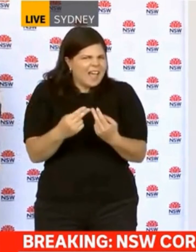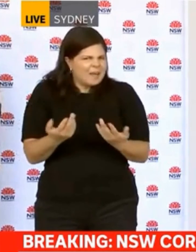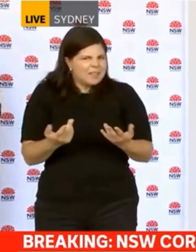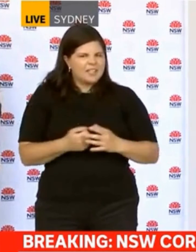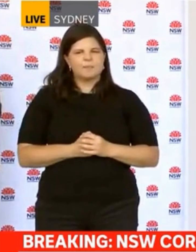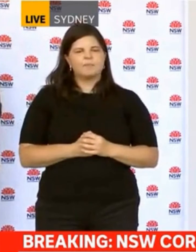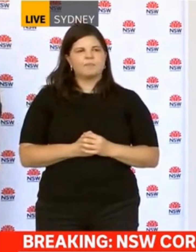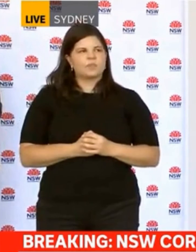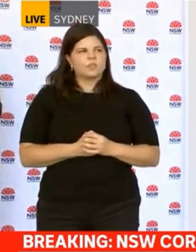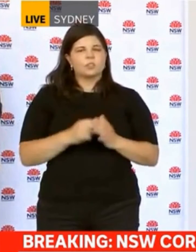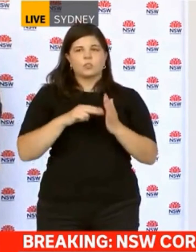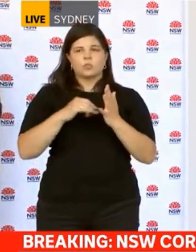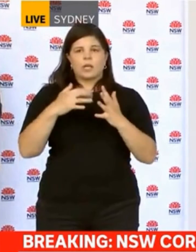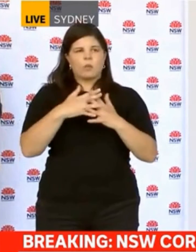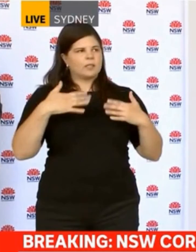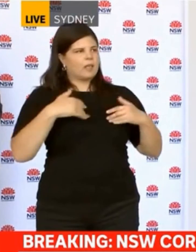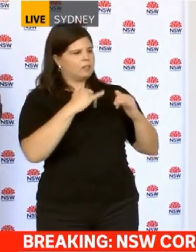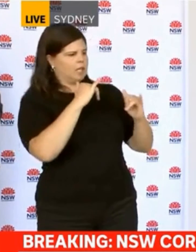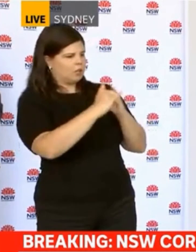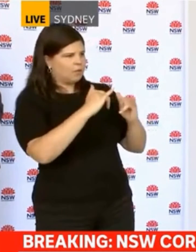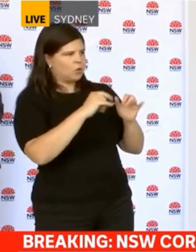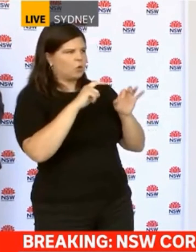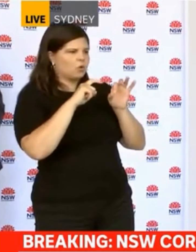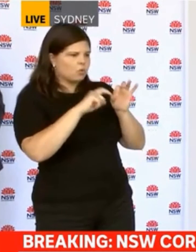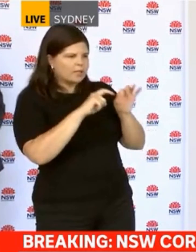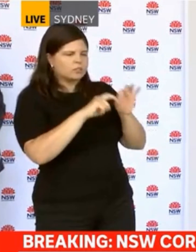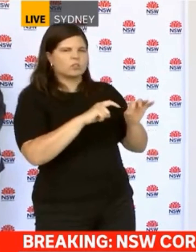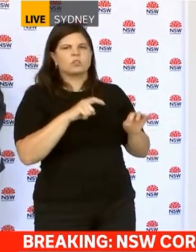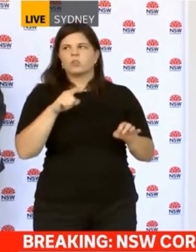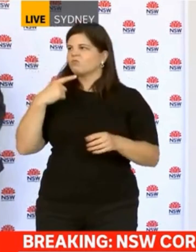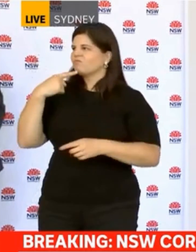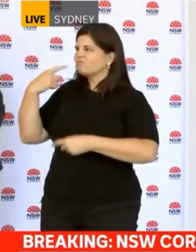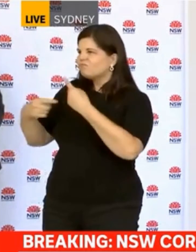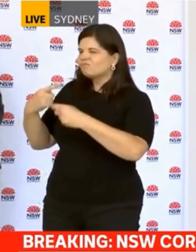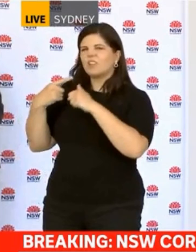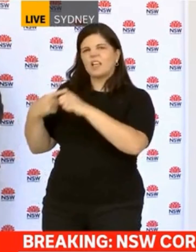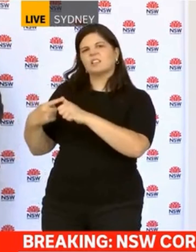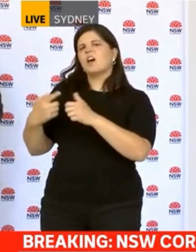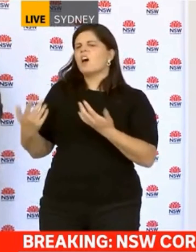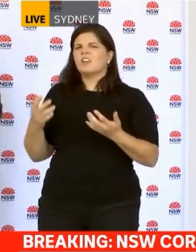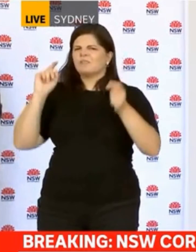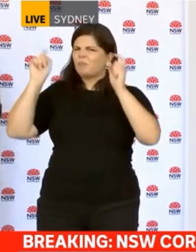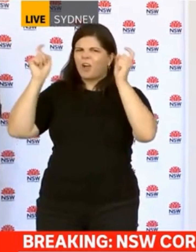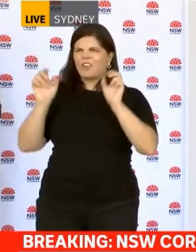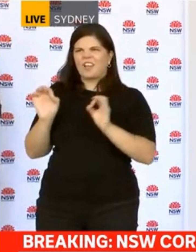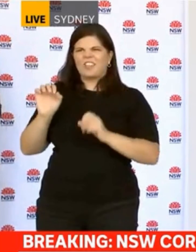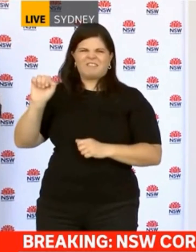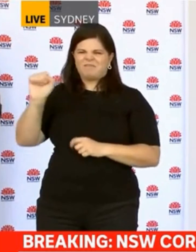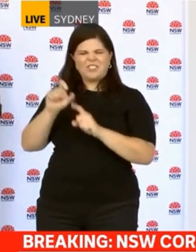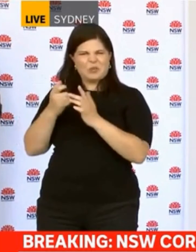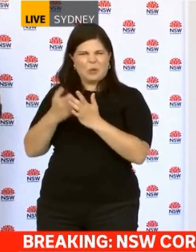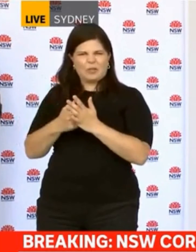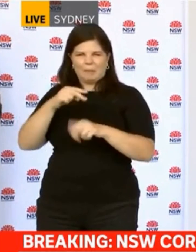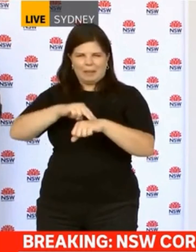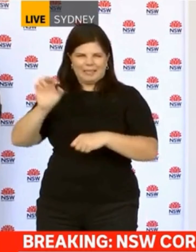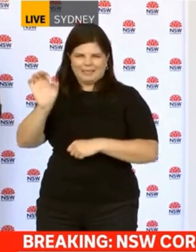providing information to health, you have nothing to fear. The health officials are used to this. They're professionals. This is their job. And